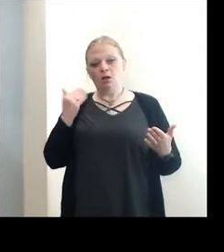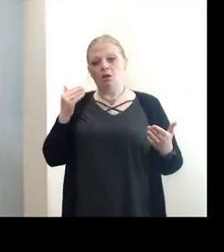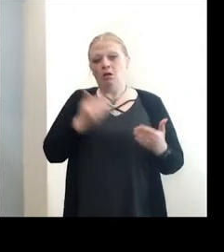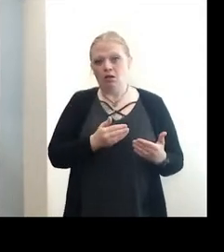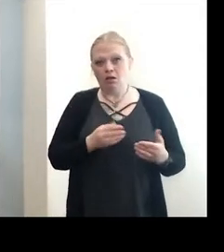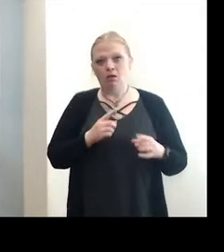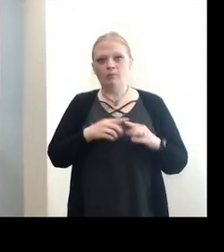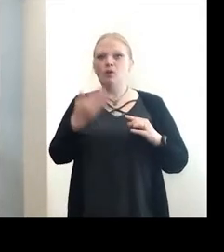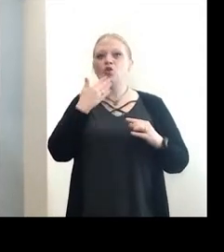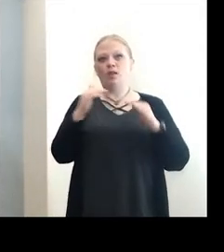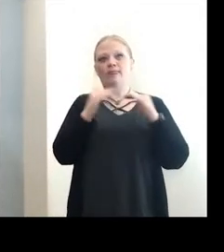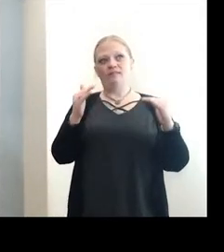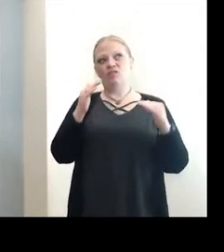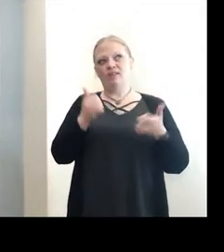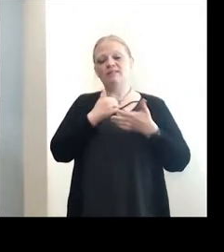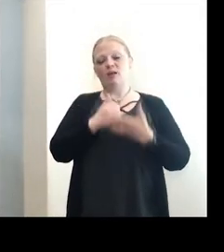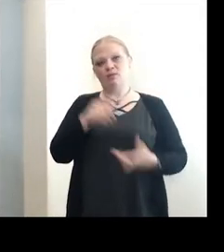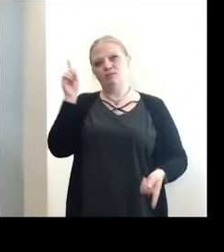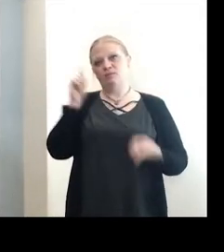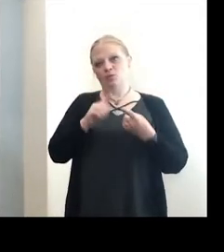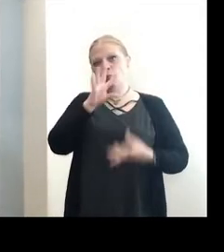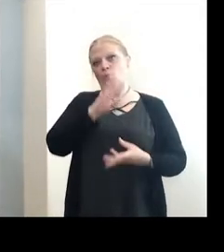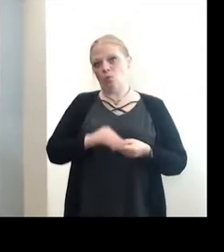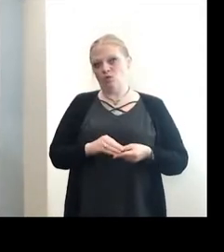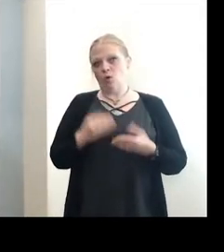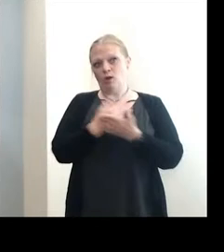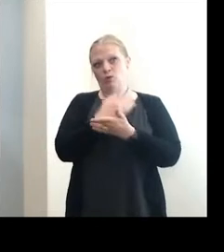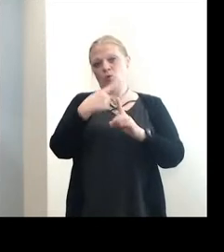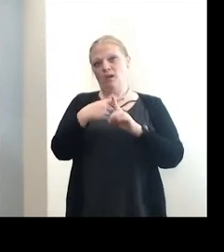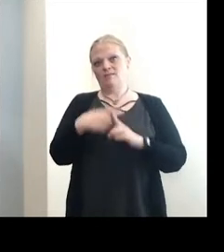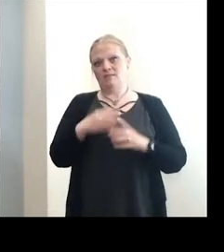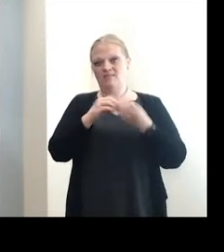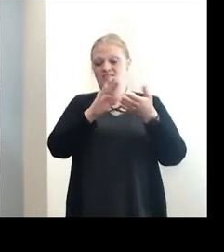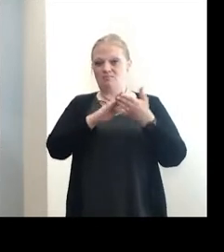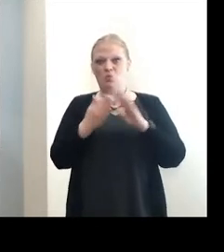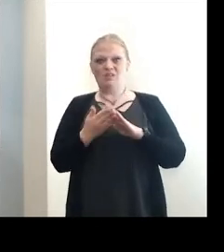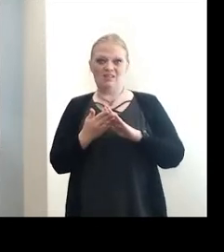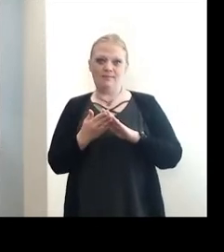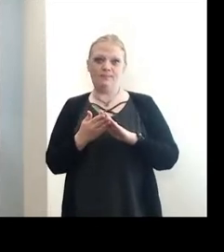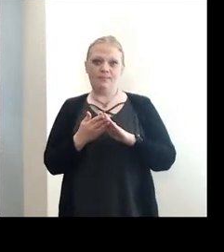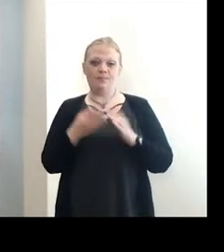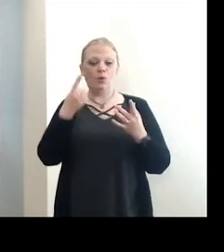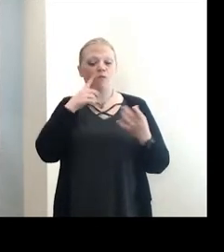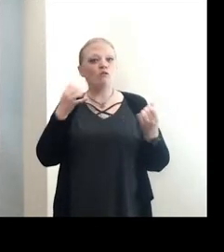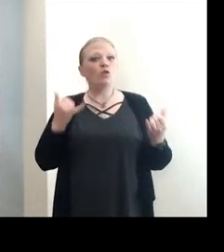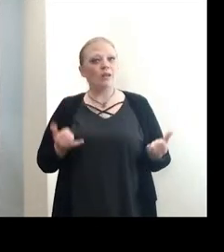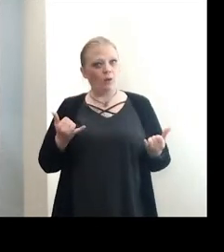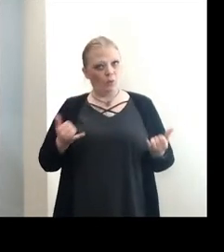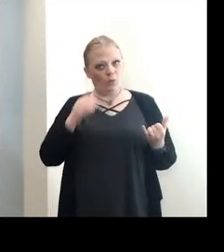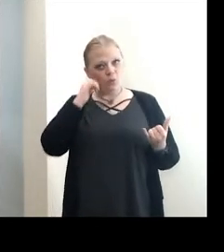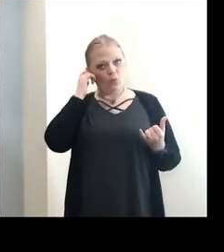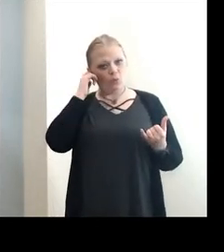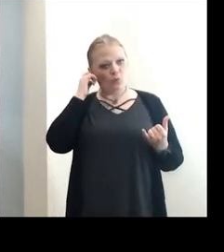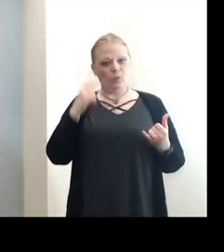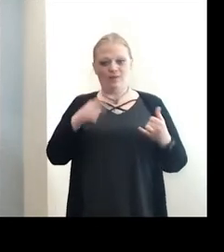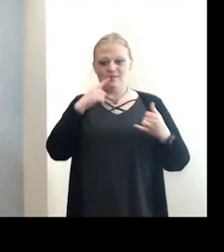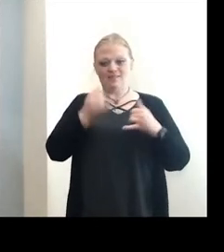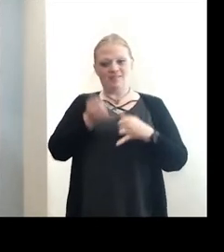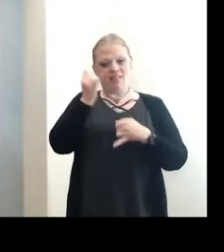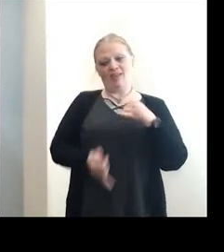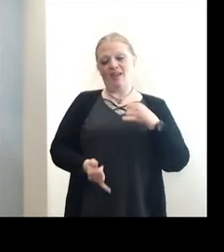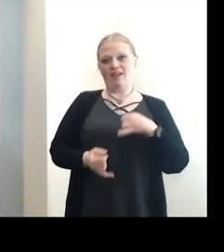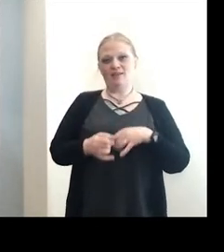we've reached a very good level that's helping to reduce the overall new cases in our community. So for the time being, this will be the last